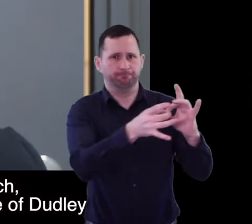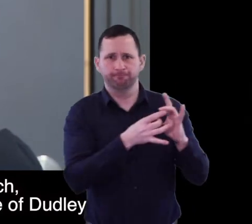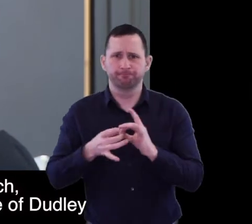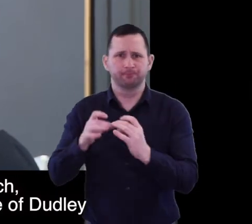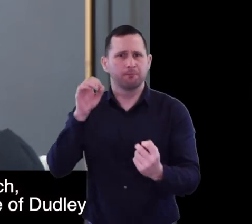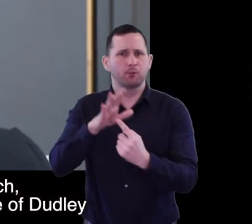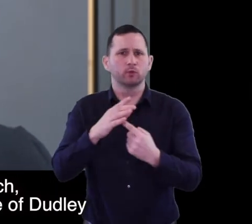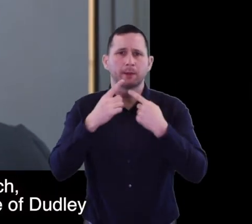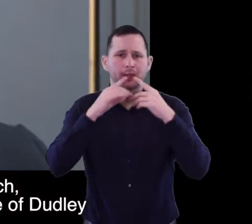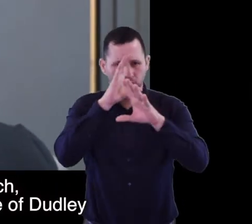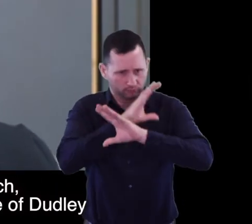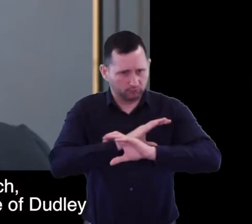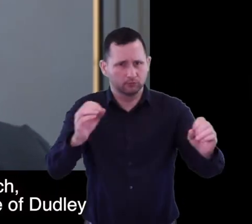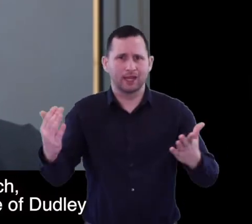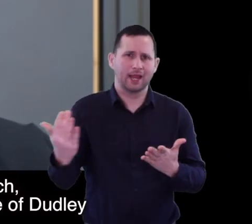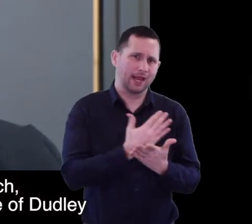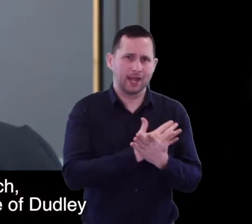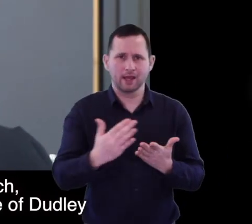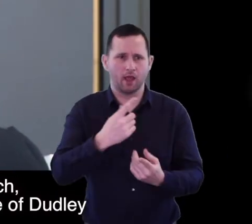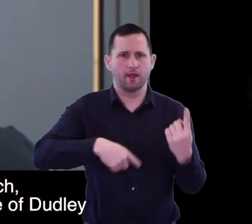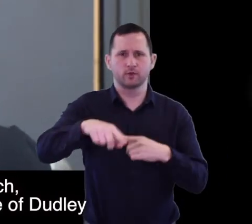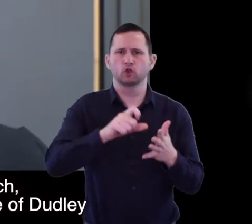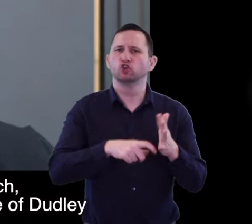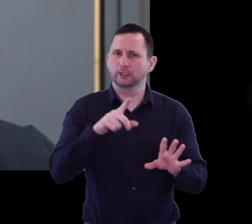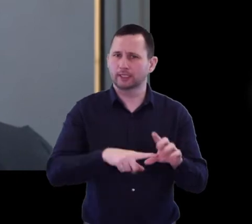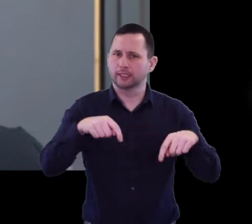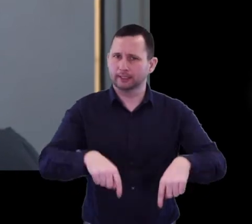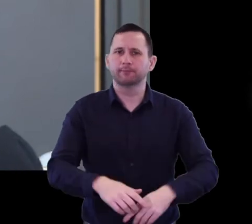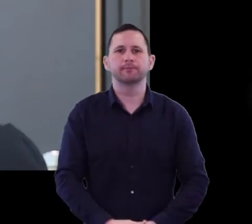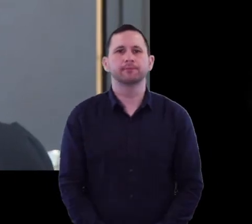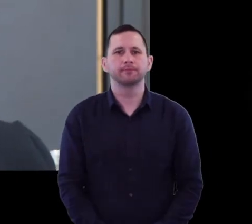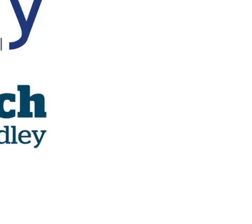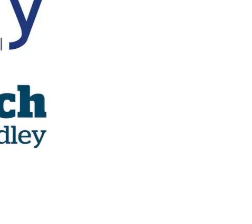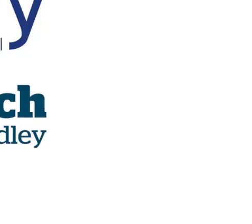-agency approach and we're getting the message out to the people of Dudley.